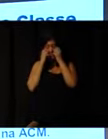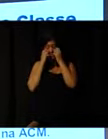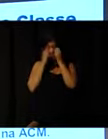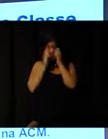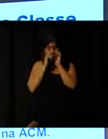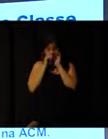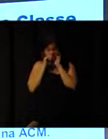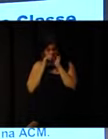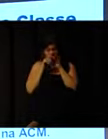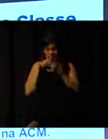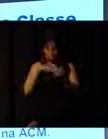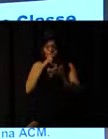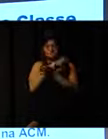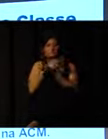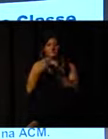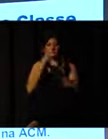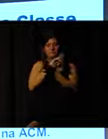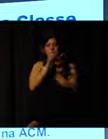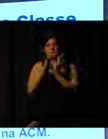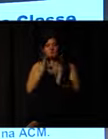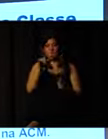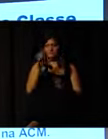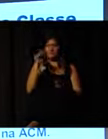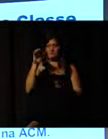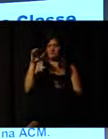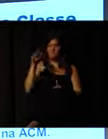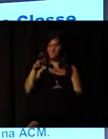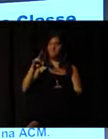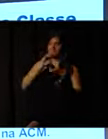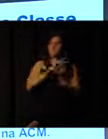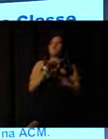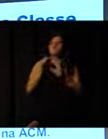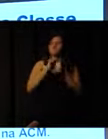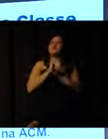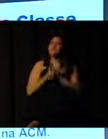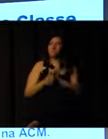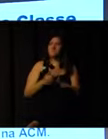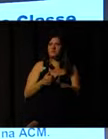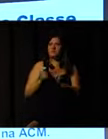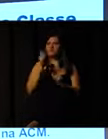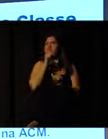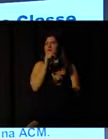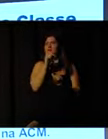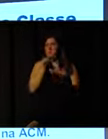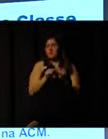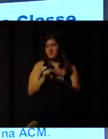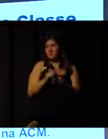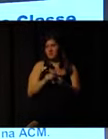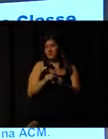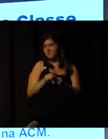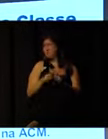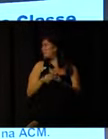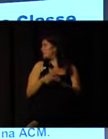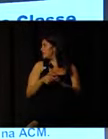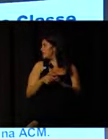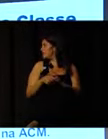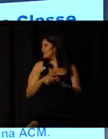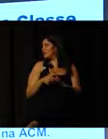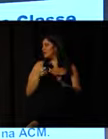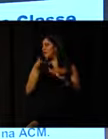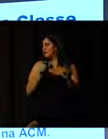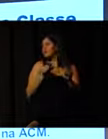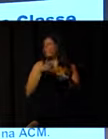We have several classes in YMCA, several units, several sports, fitness, wellness,